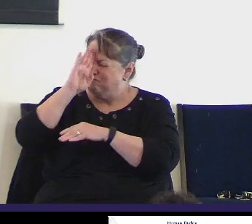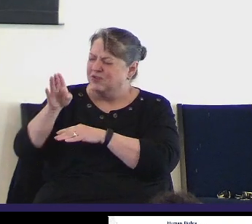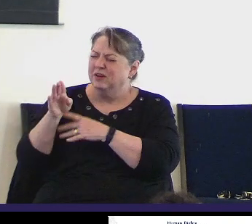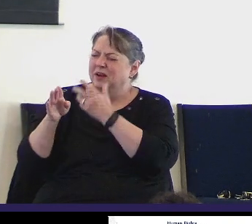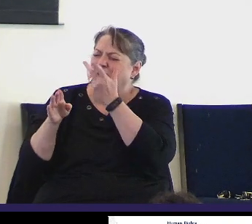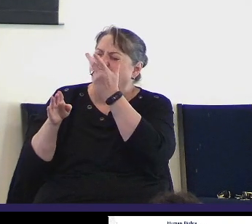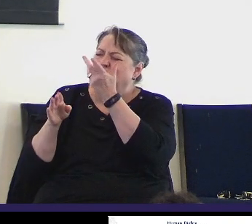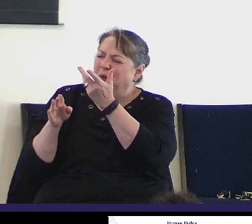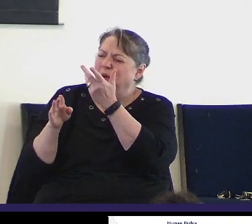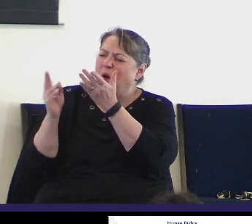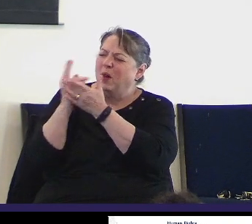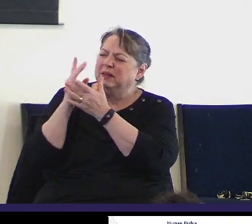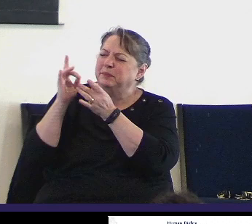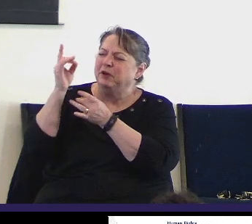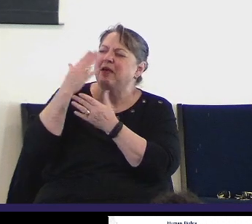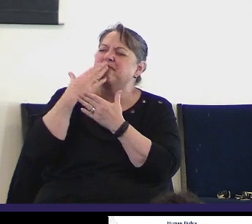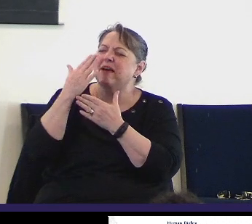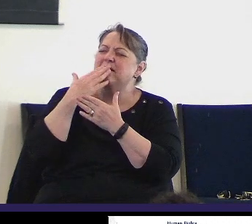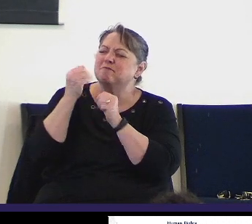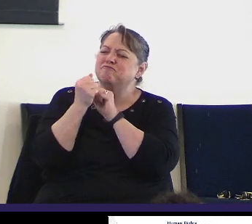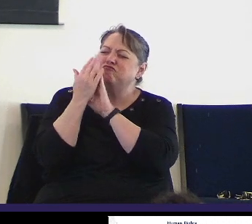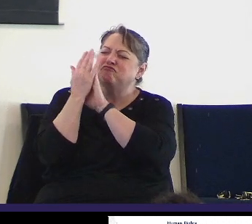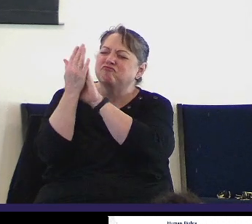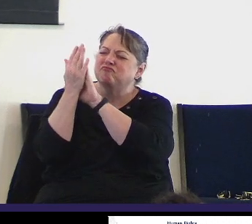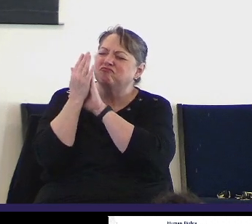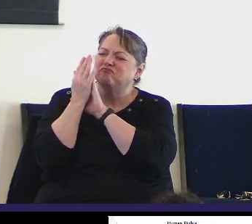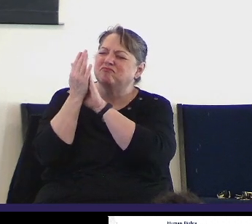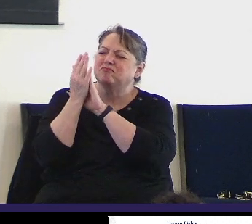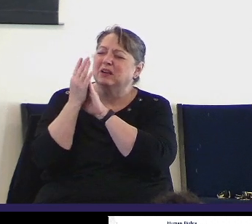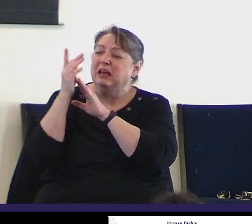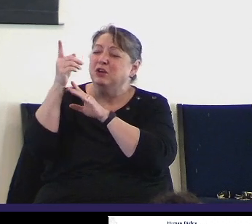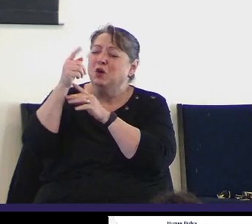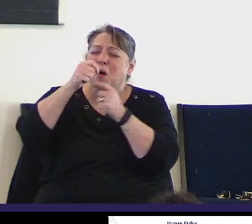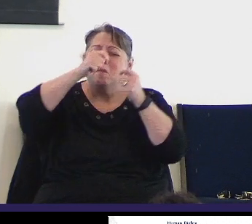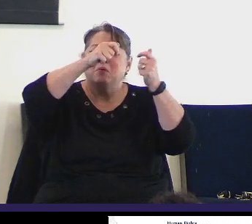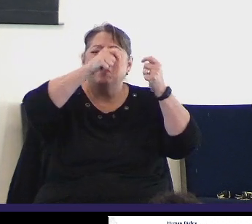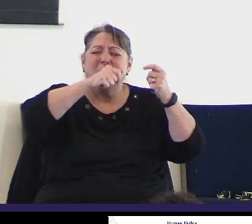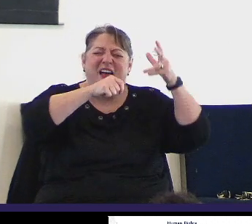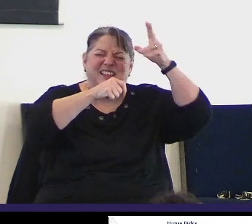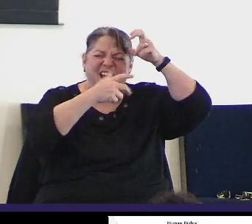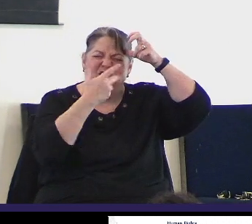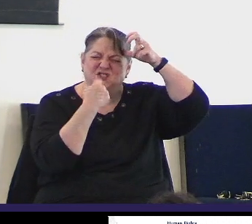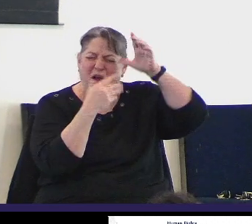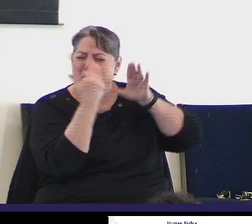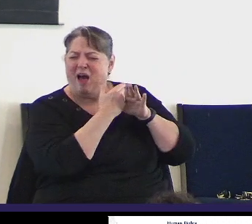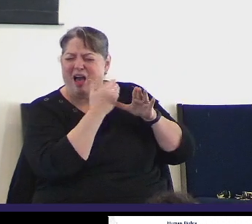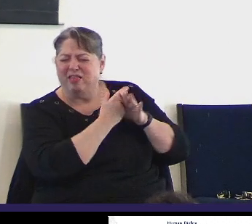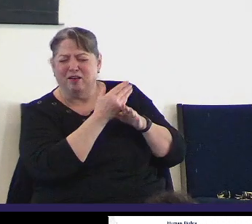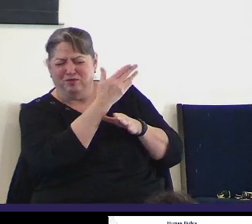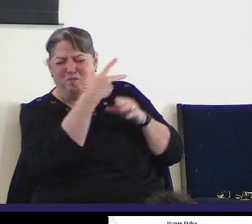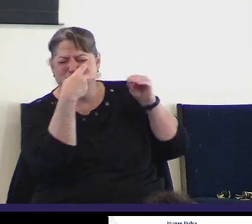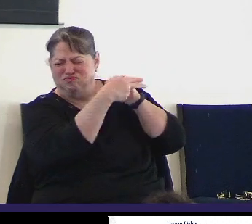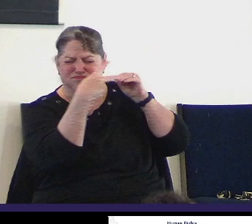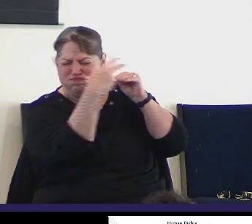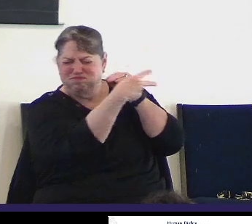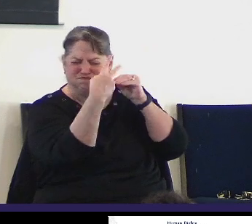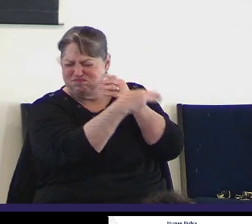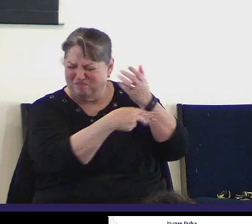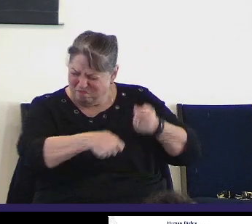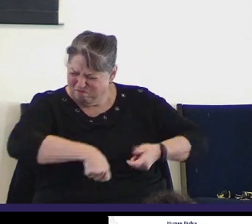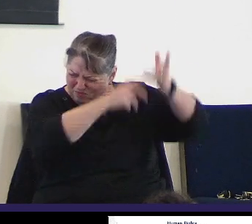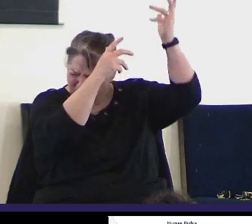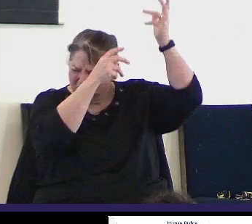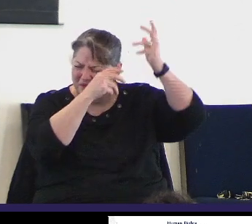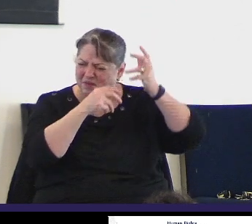we thank You for Your presence. We pray that You would come against everything and anything that the enemy would do to interfere with Your Word this morning. I can